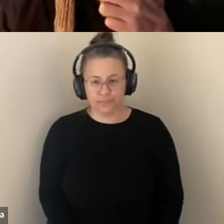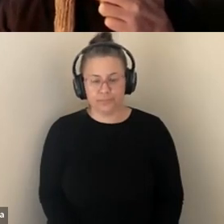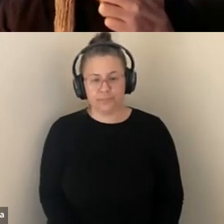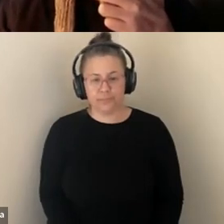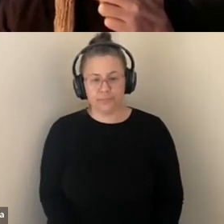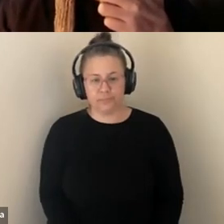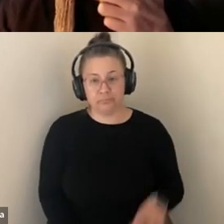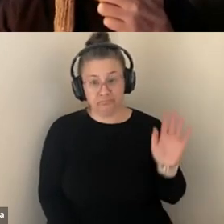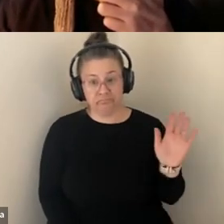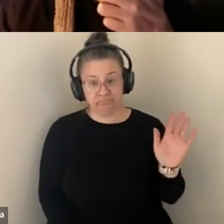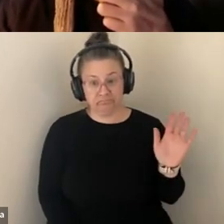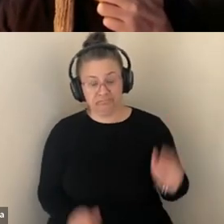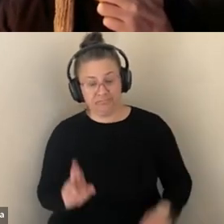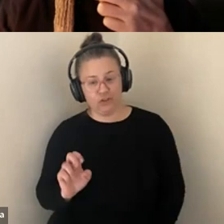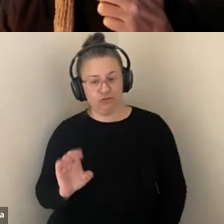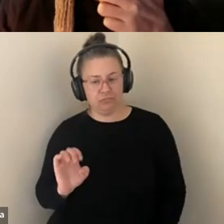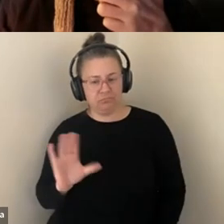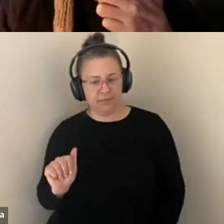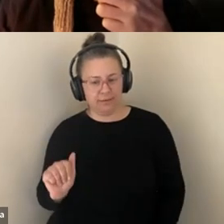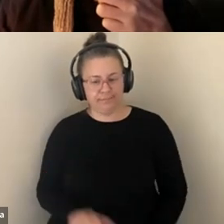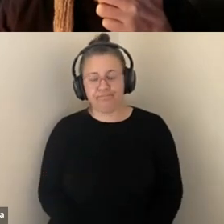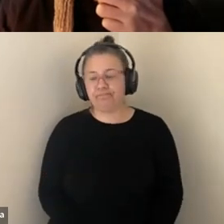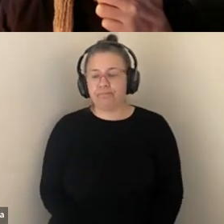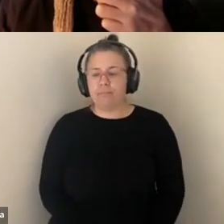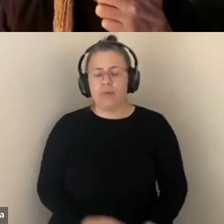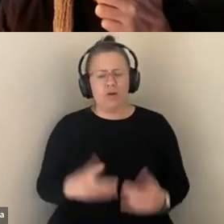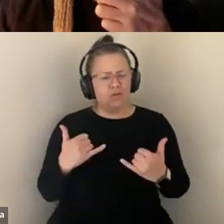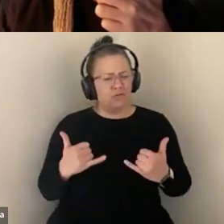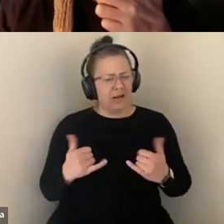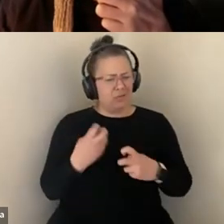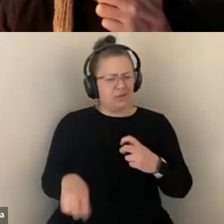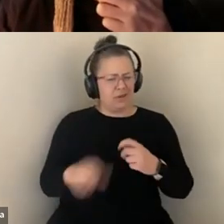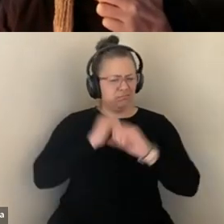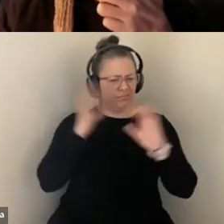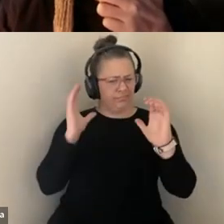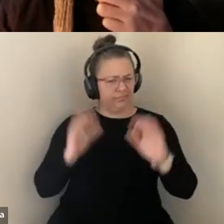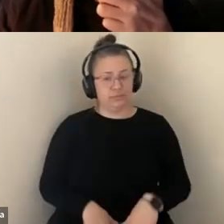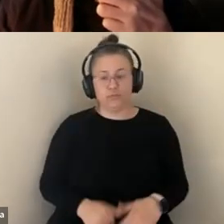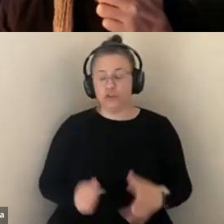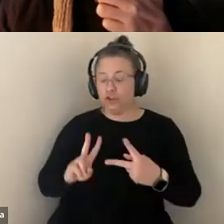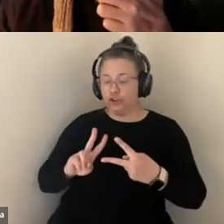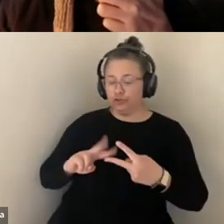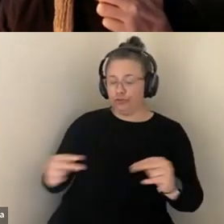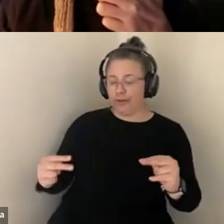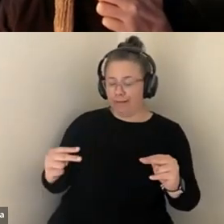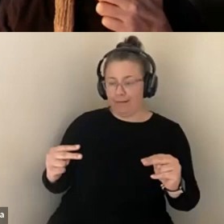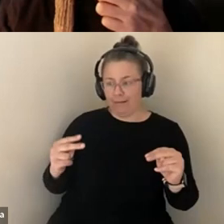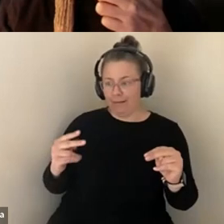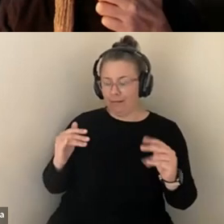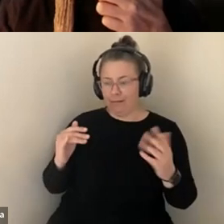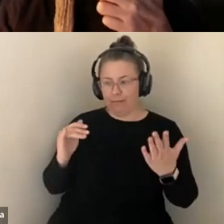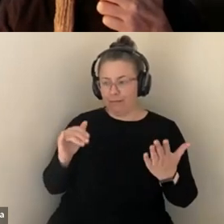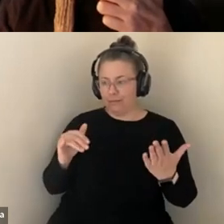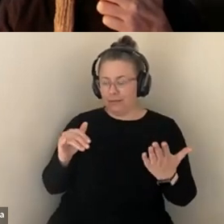I'LL GO AHEAD AND JUST SAY THAT I THINK IT'S PRESENTLY REALLY HARD TO IMAGINE BECAUSE GENETICS IS UNFOLDING IN SUCH A SORT OF COMMERCIAL WAY